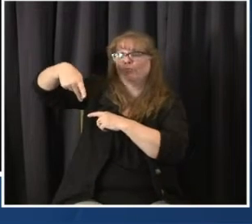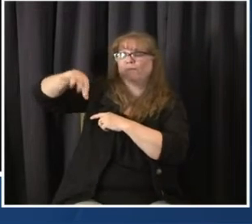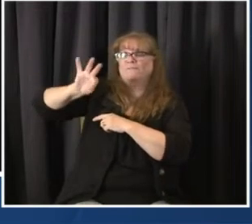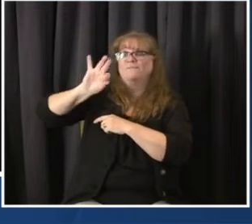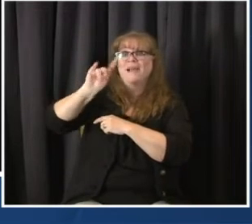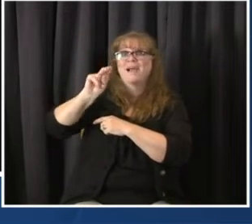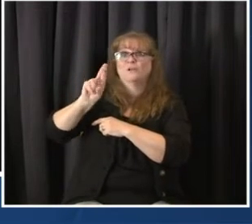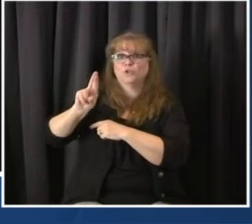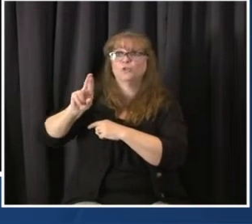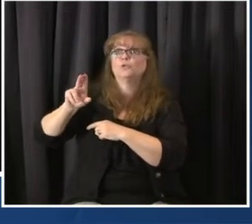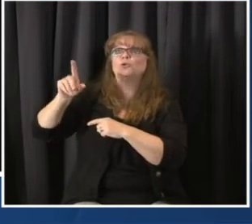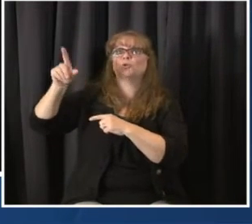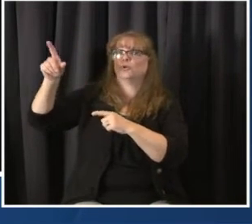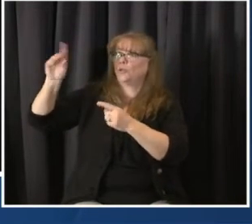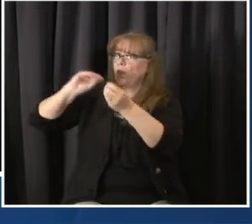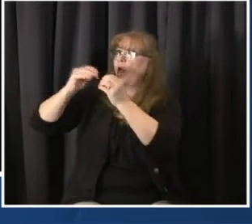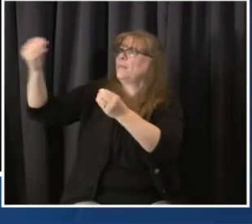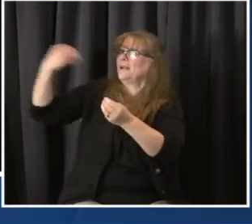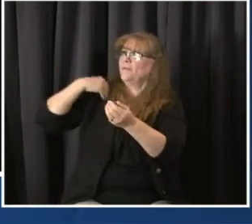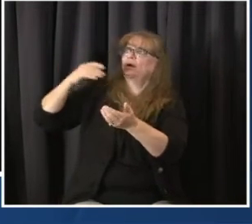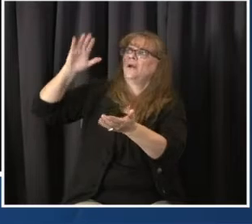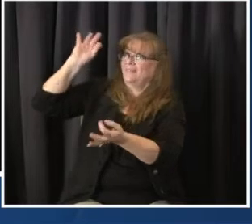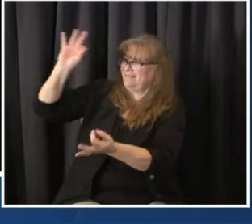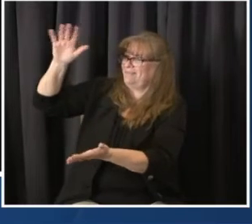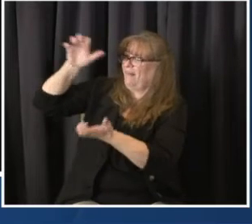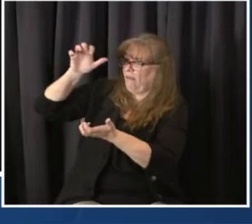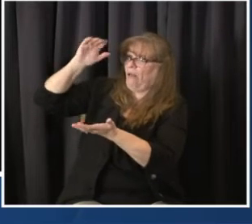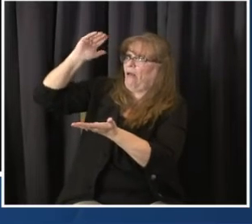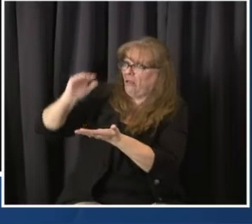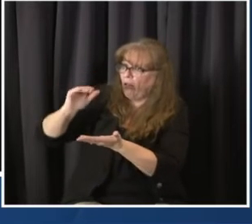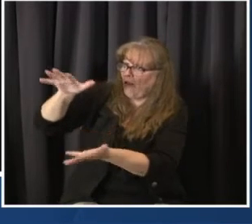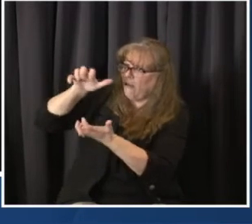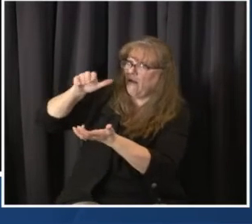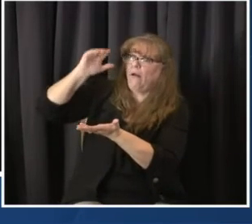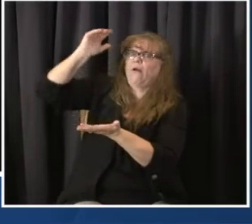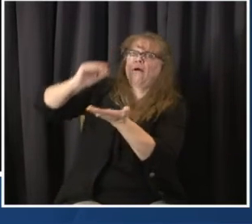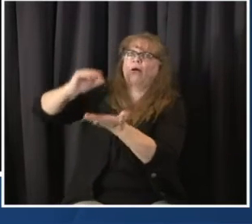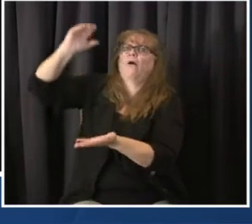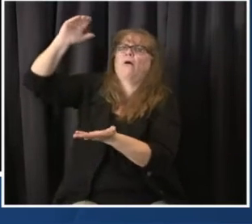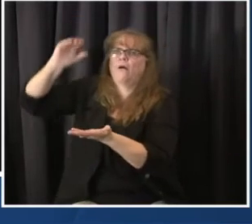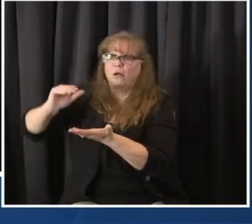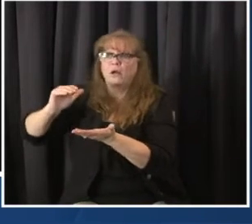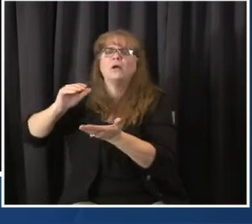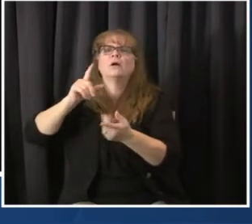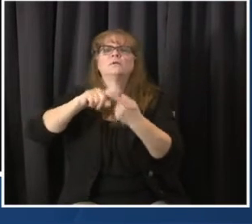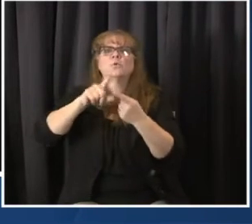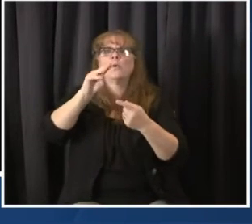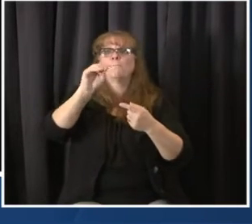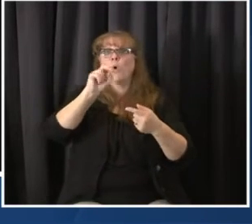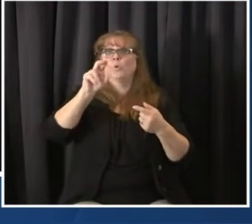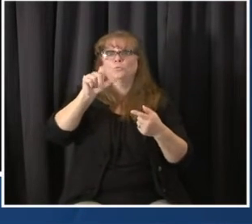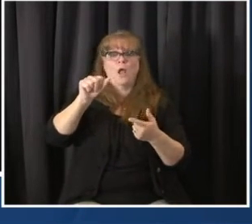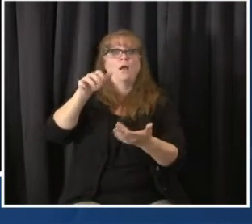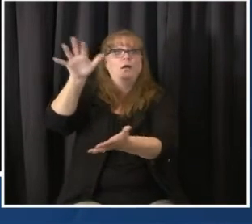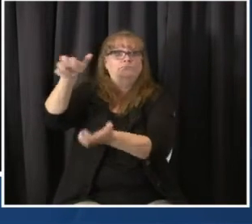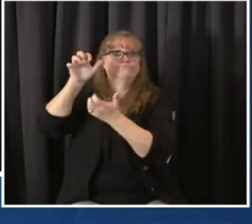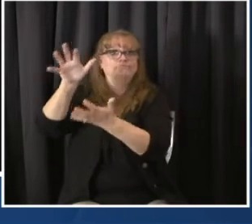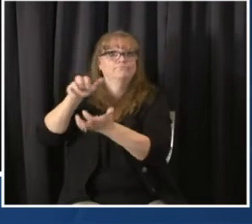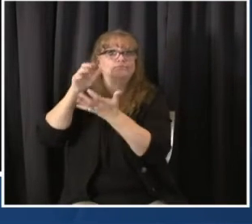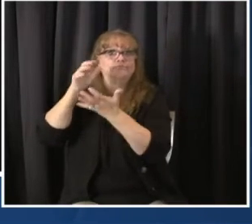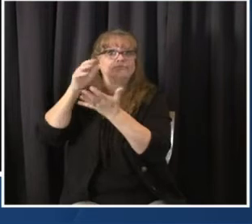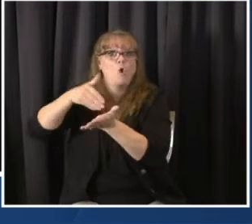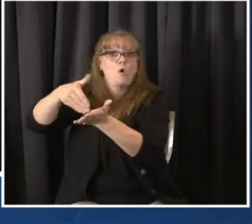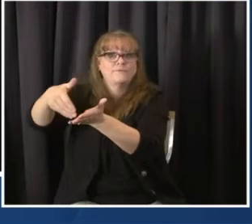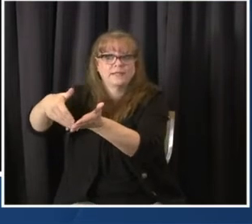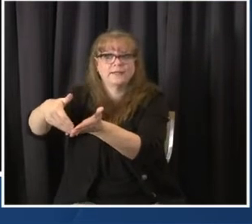receive, and we're hopeful that we will receive more vaccines sooner to be able to do that. Before we close, I want to remind everybody we're in the midst of the